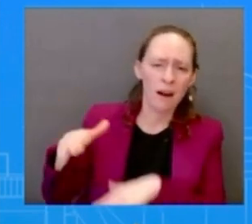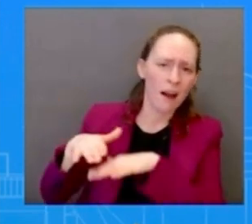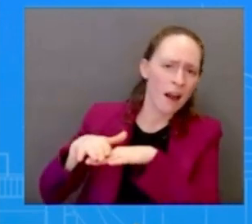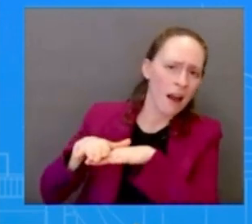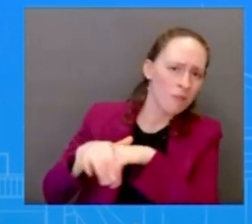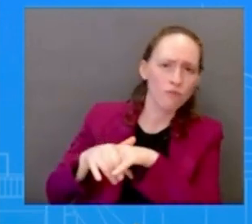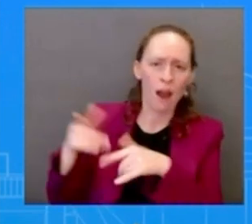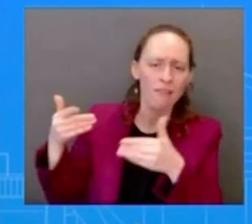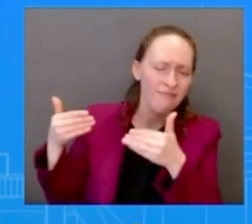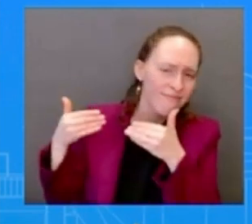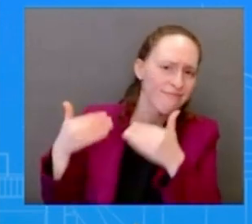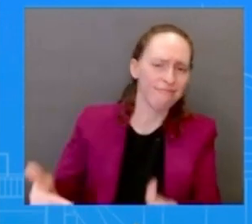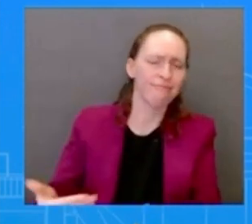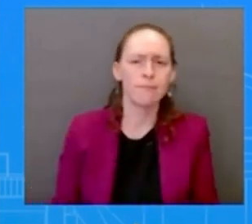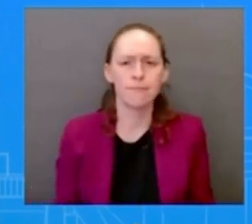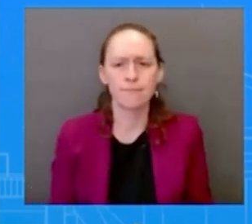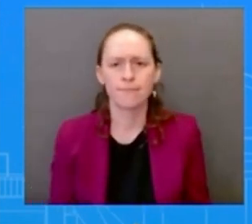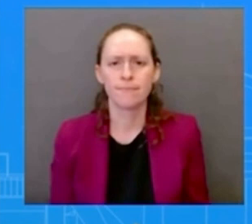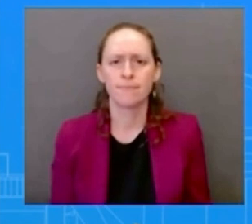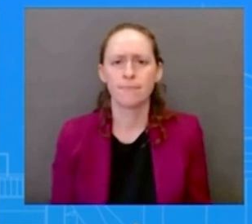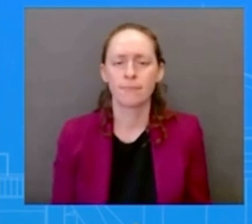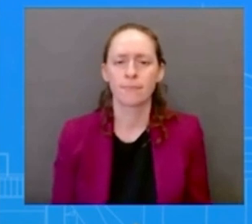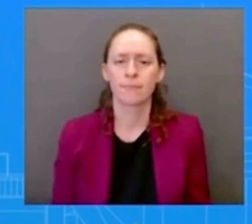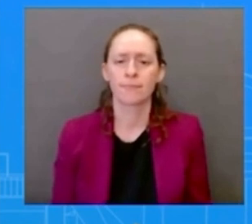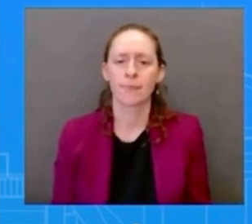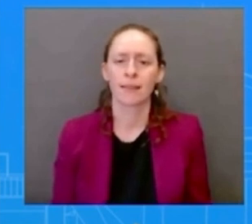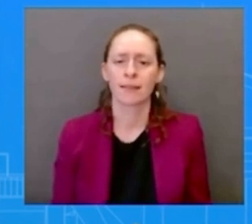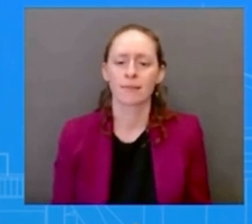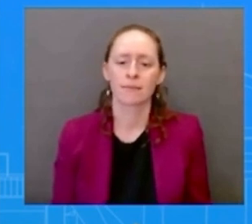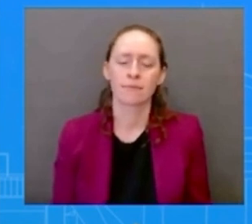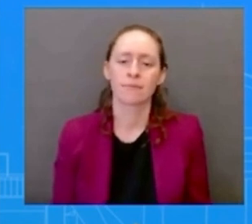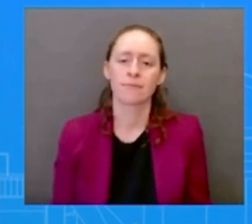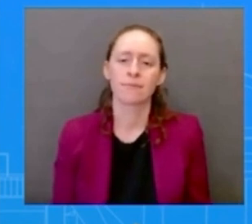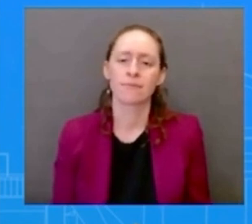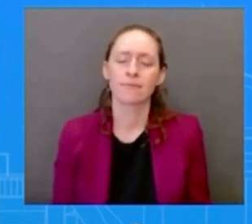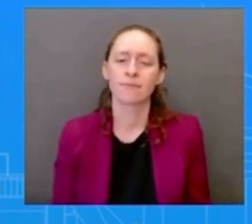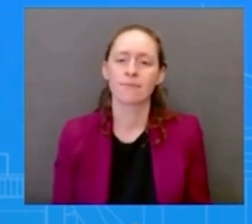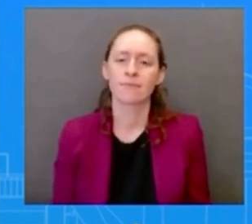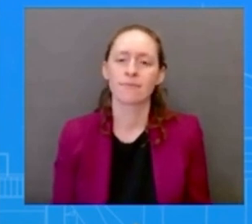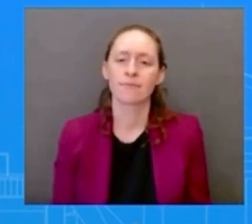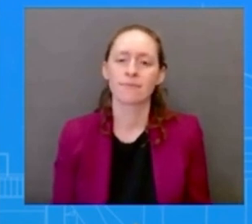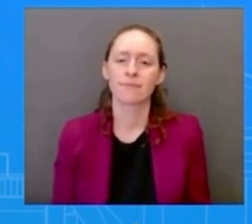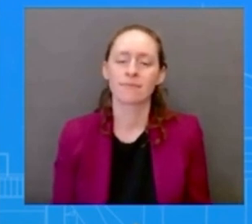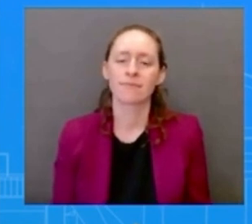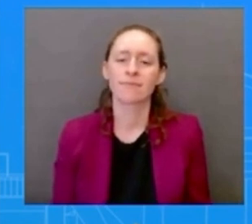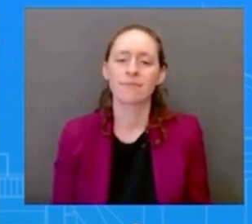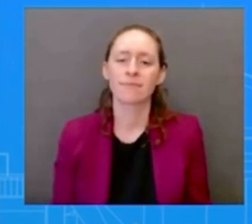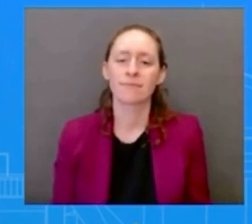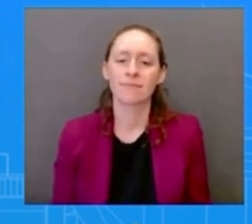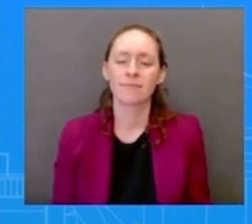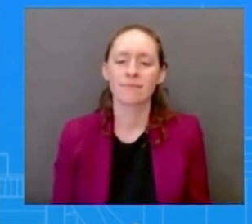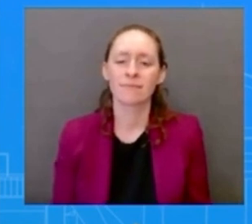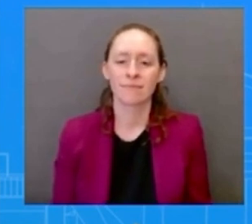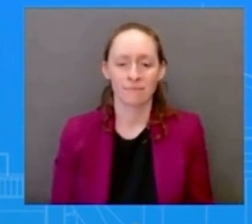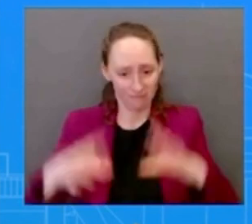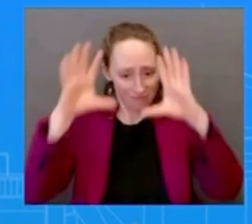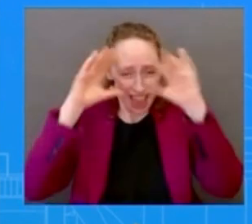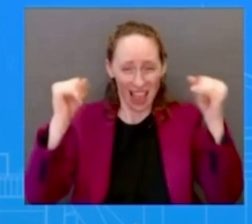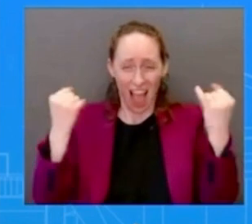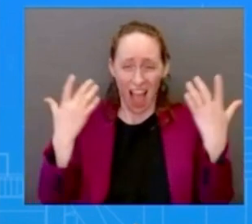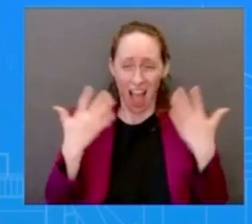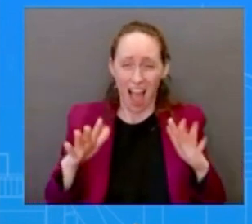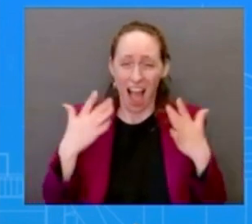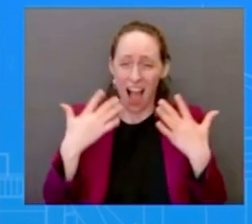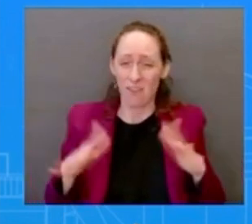and he's going to continue to do that and he has he has the receipts for it right he has conserved more land and water in the first year than any